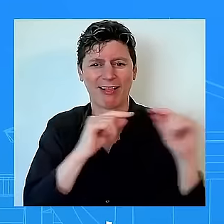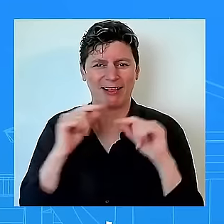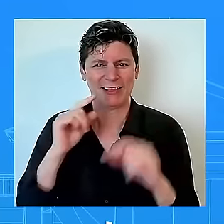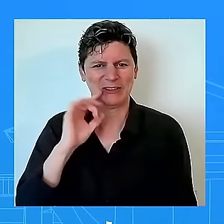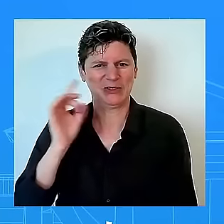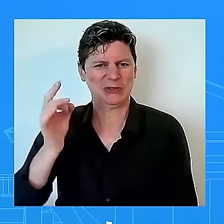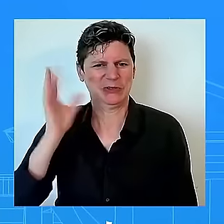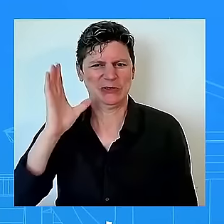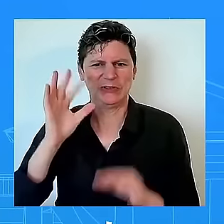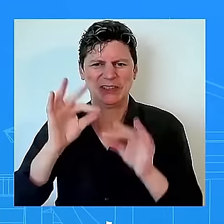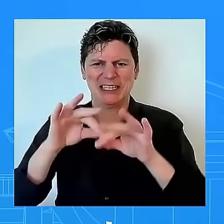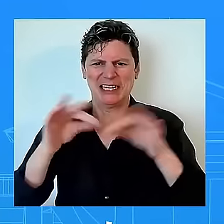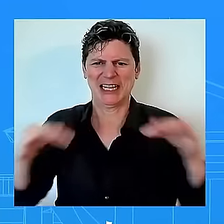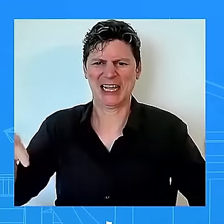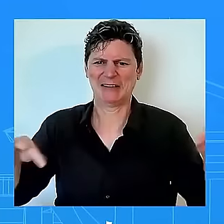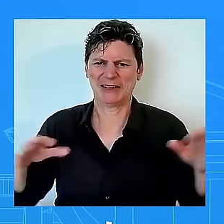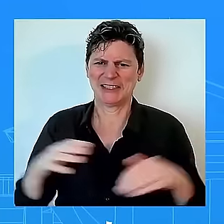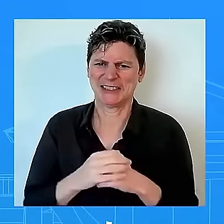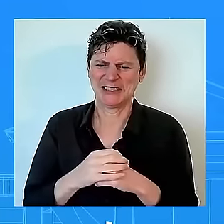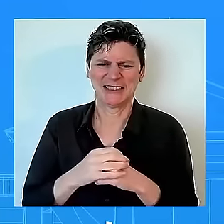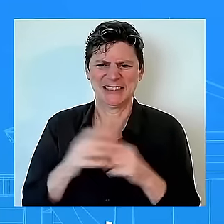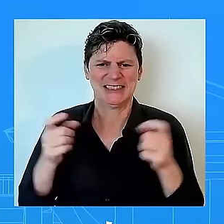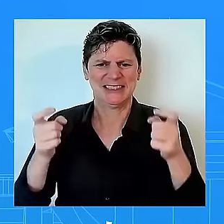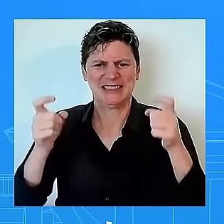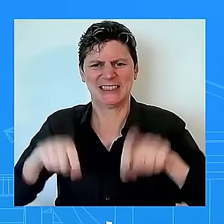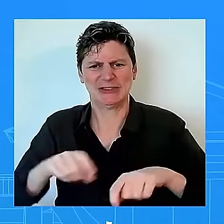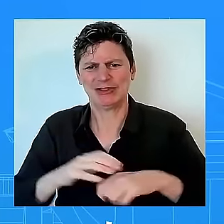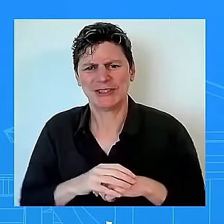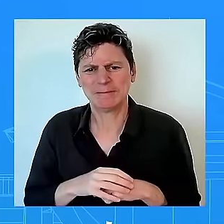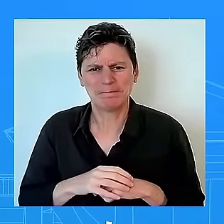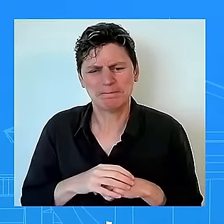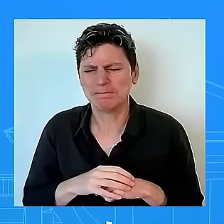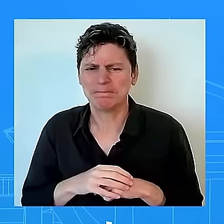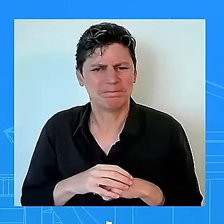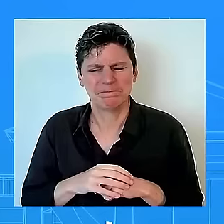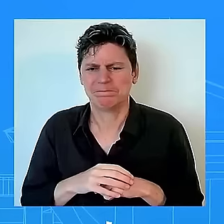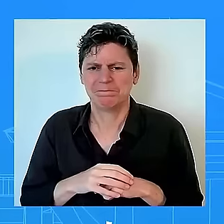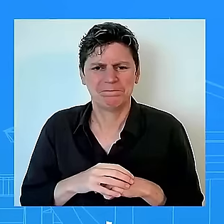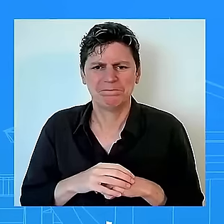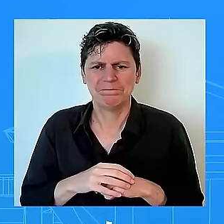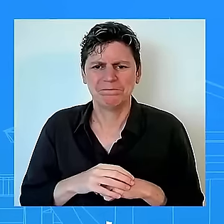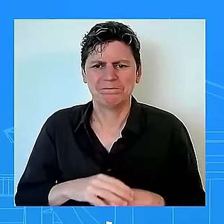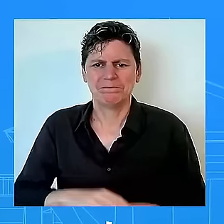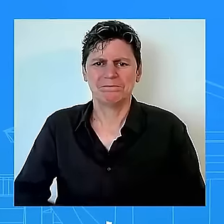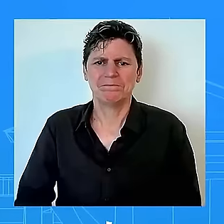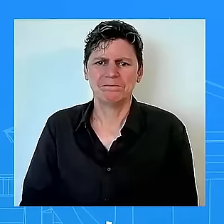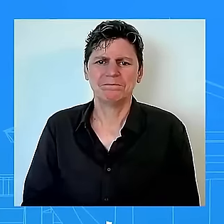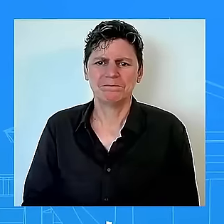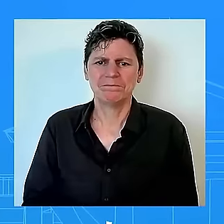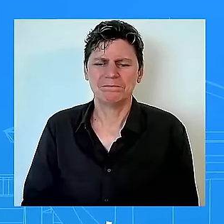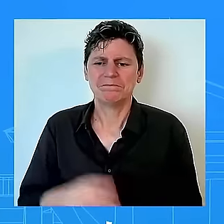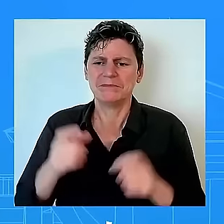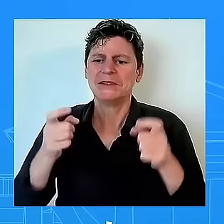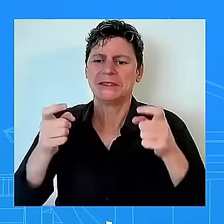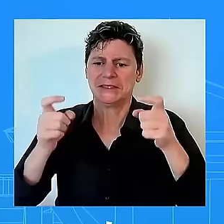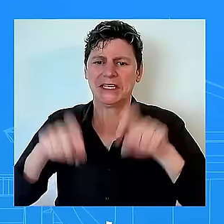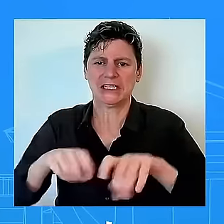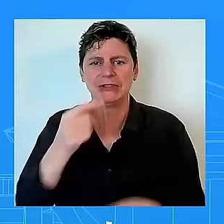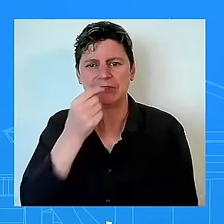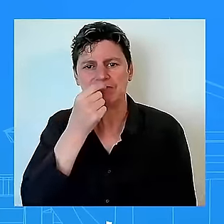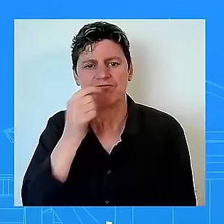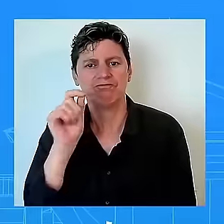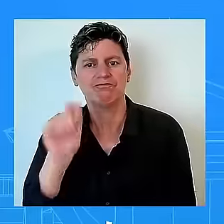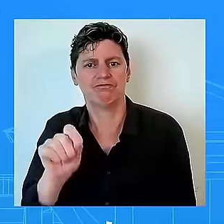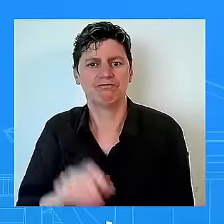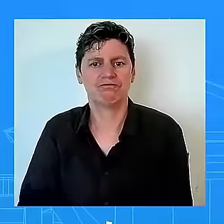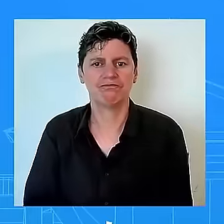safe uh and uh you know it's dangerous and it's disruptive and it's fearful so